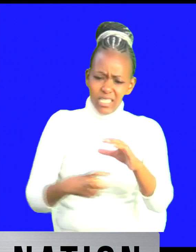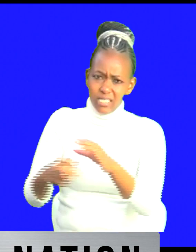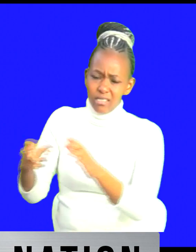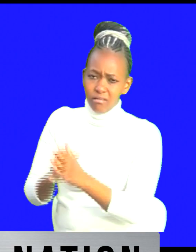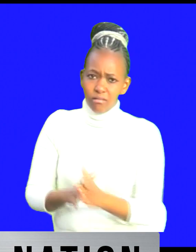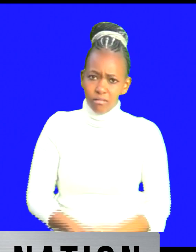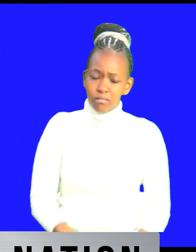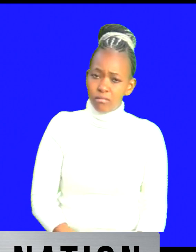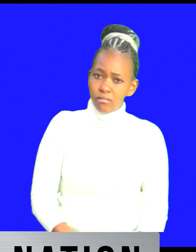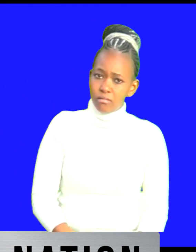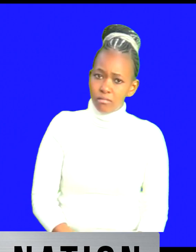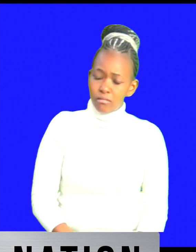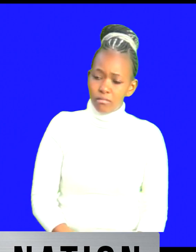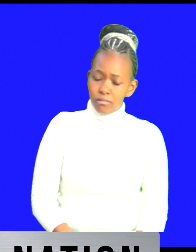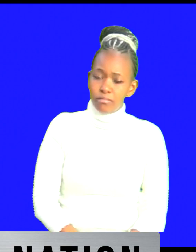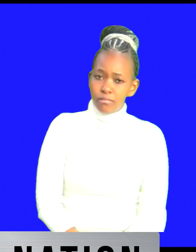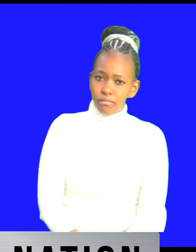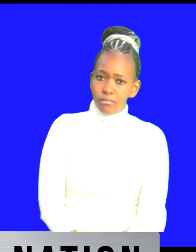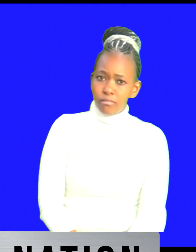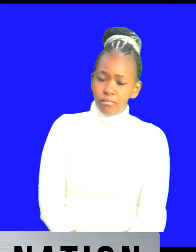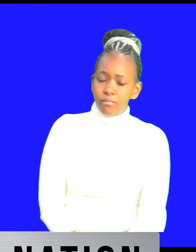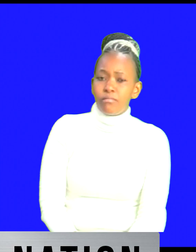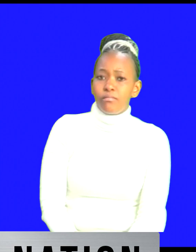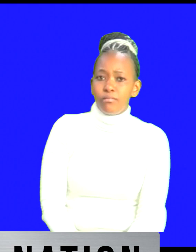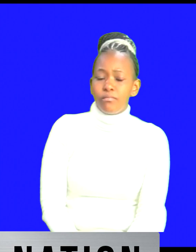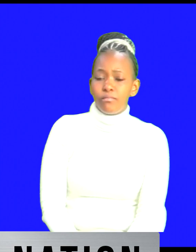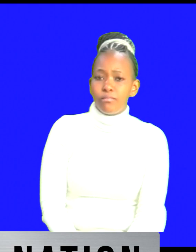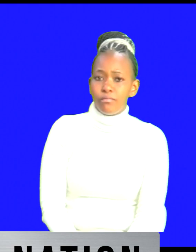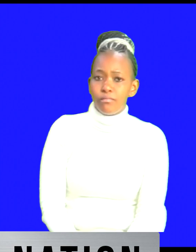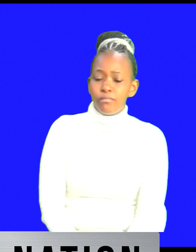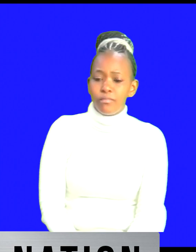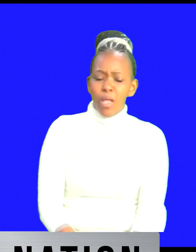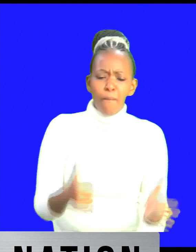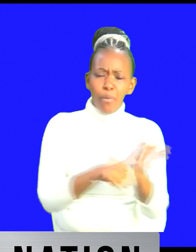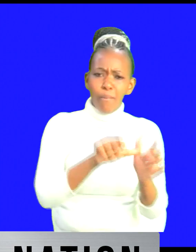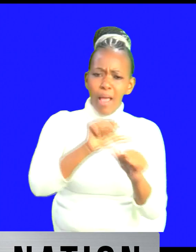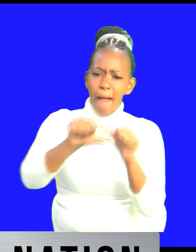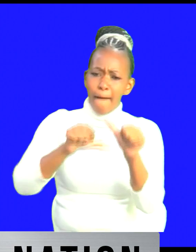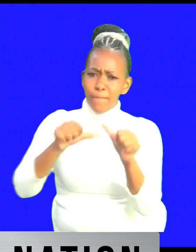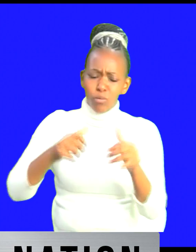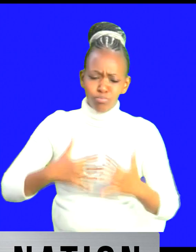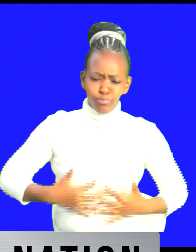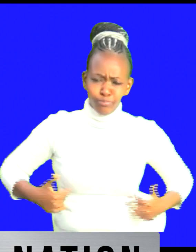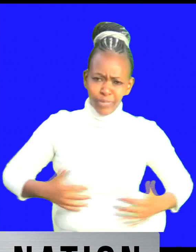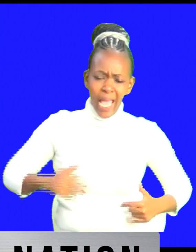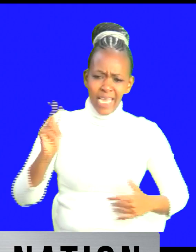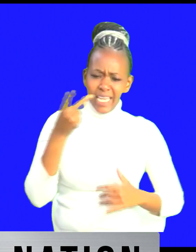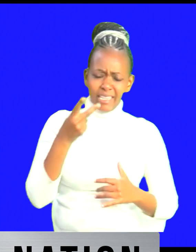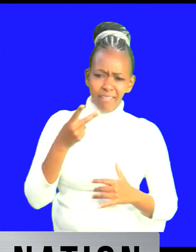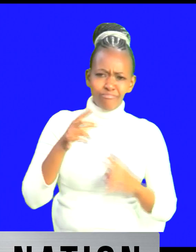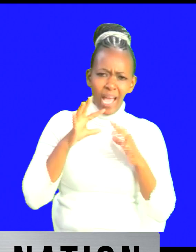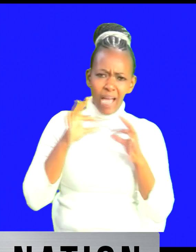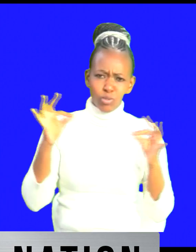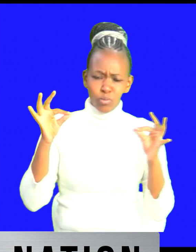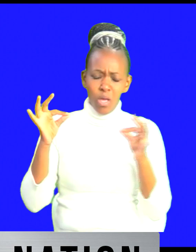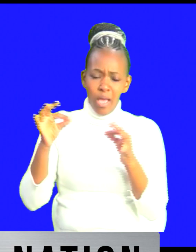you know there's something you're saying nicolas yeah the the the issue about refugees kenya has hosted a lot of refugees in this country right the